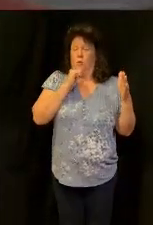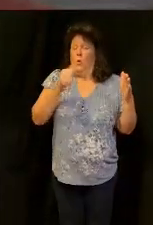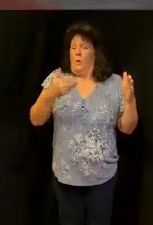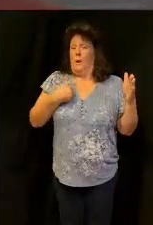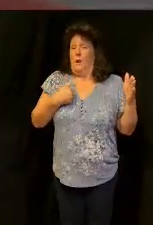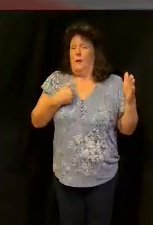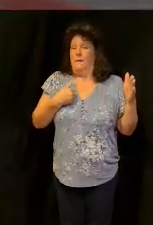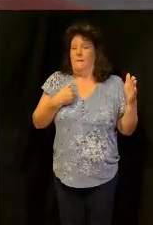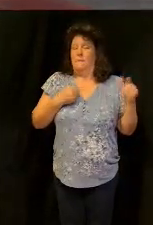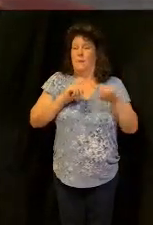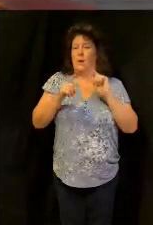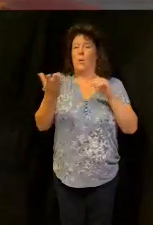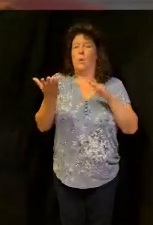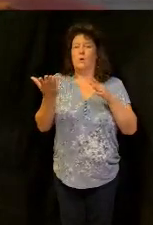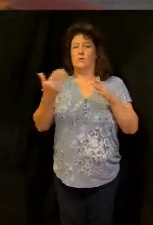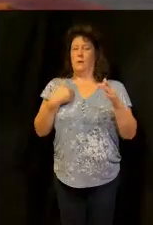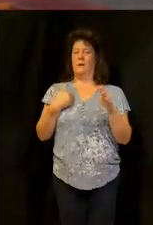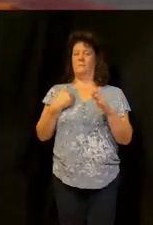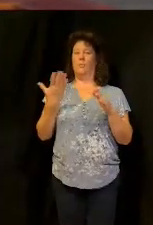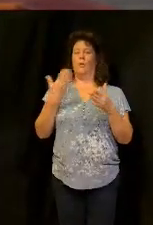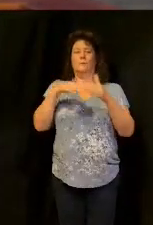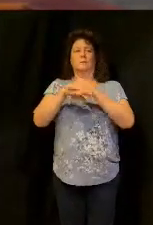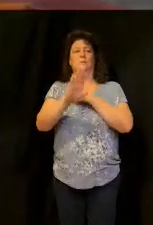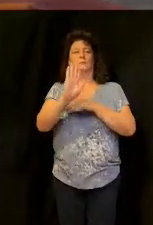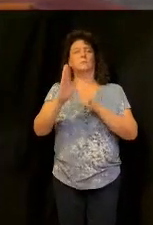have what's in your house